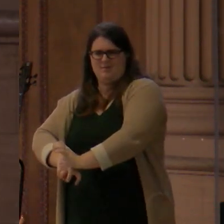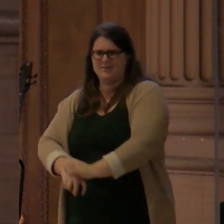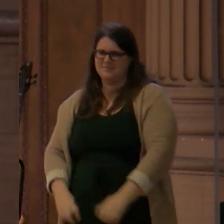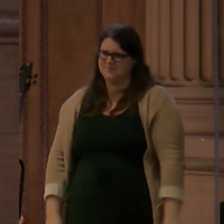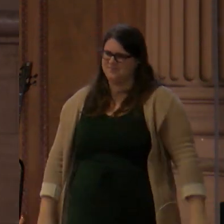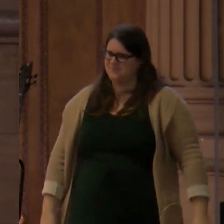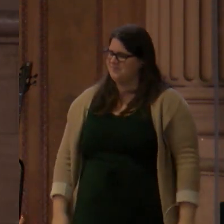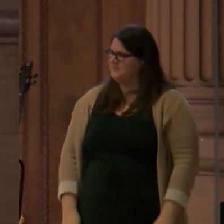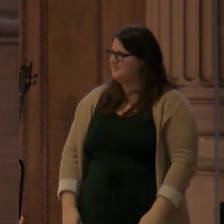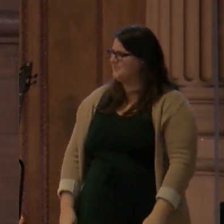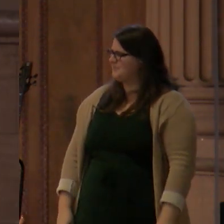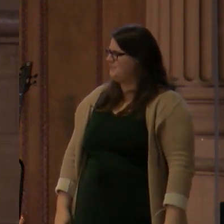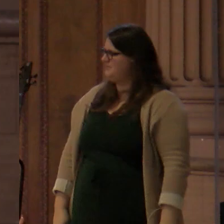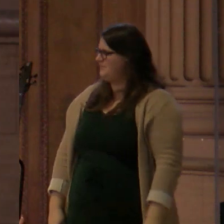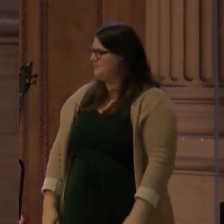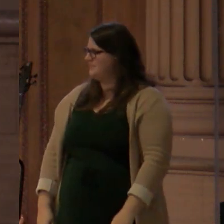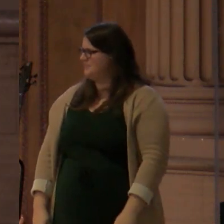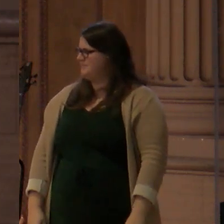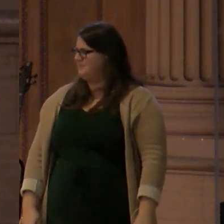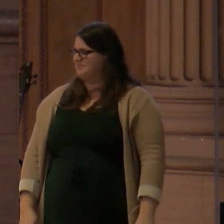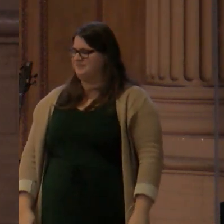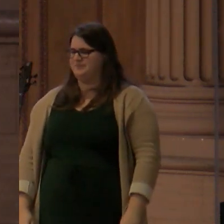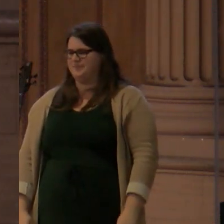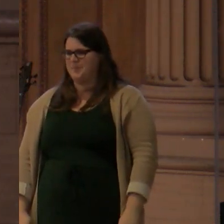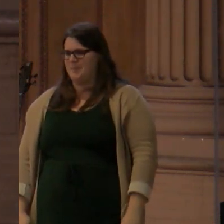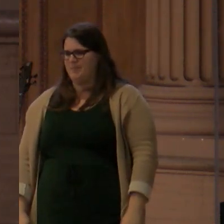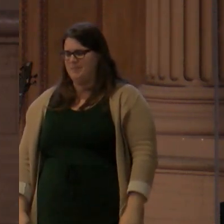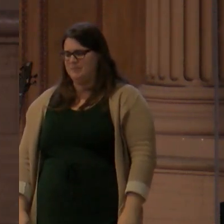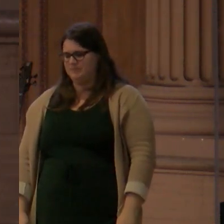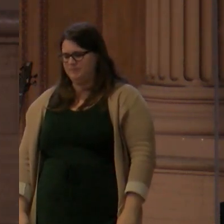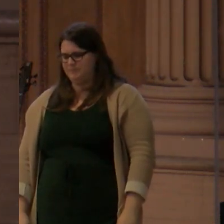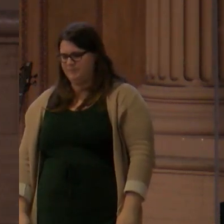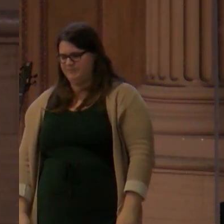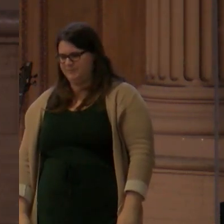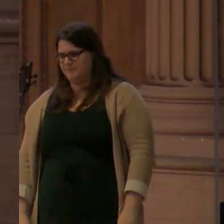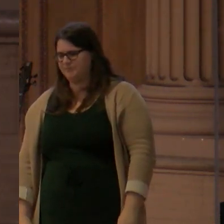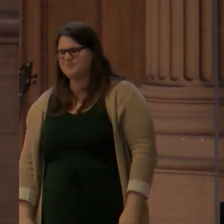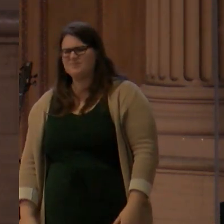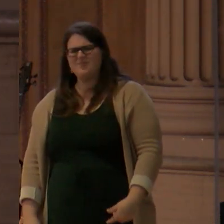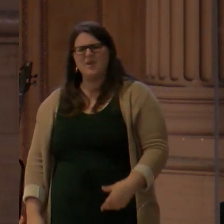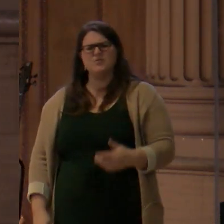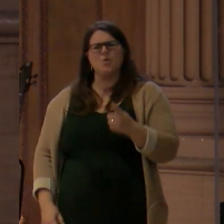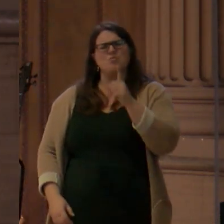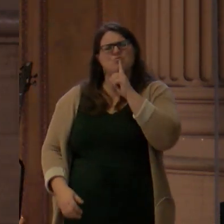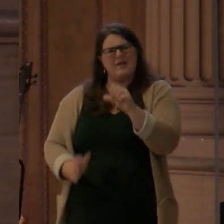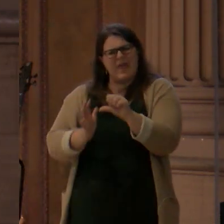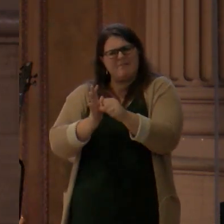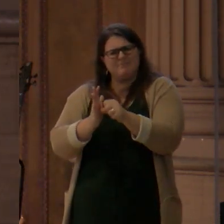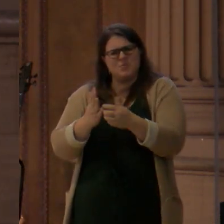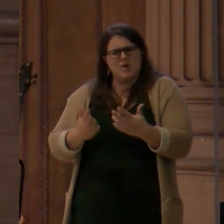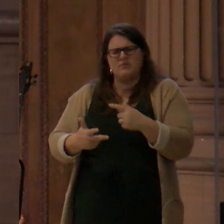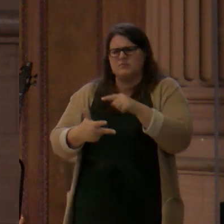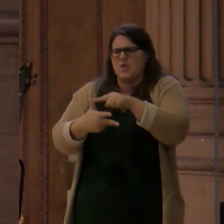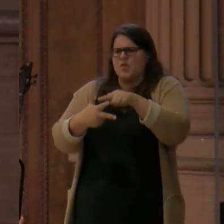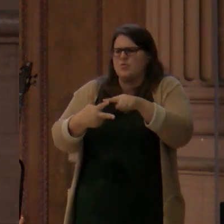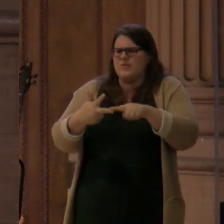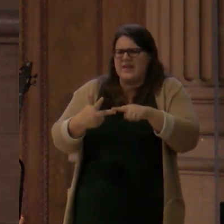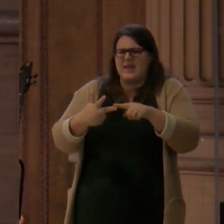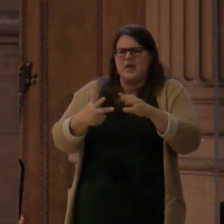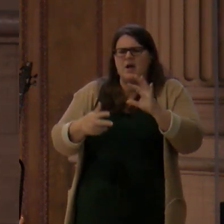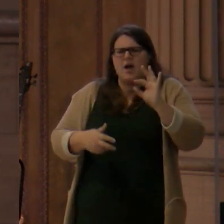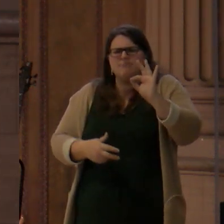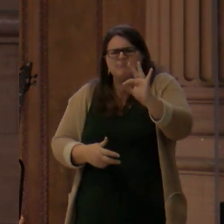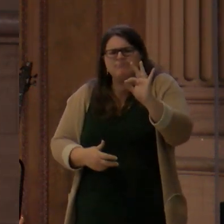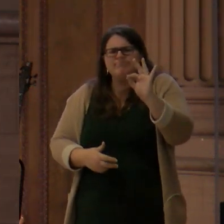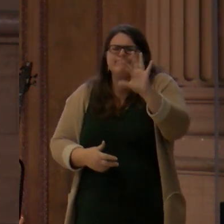let me just give you three lessons I don't want us to miss from the first gospel of the Bible, Genesis 3.15. Just a few lessons